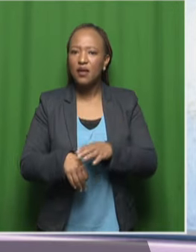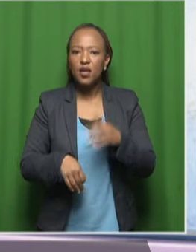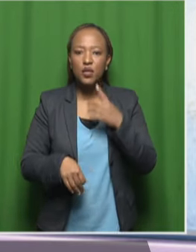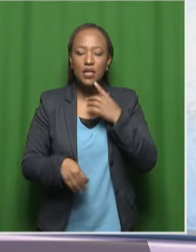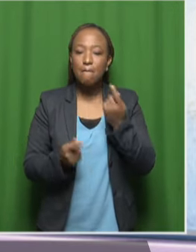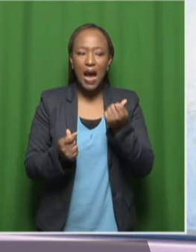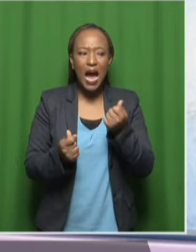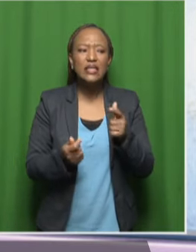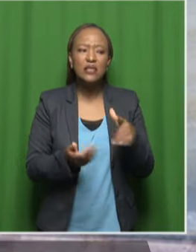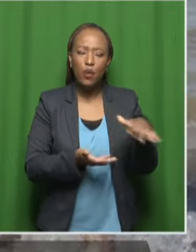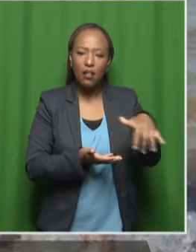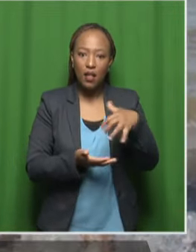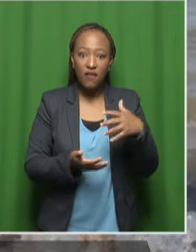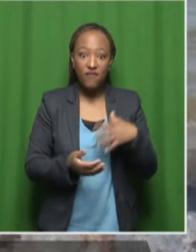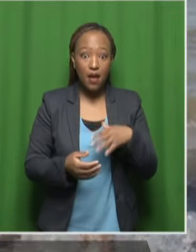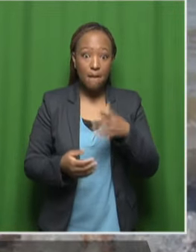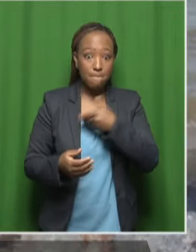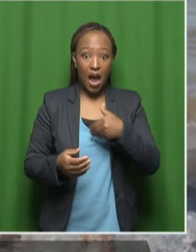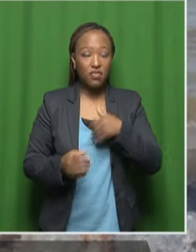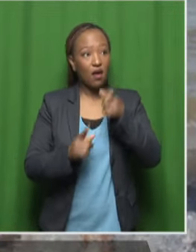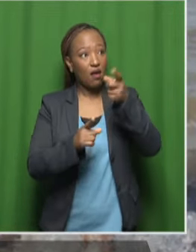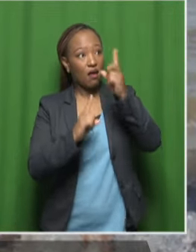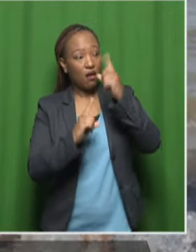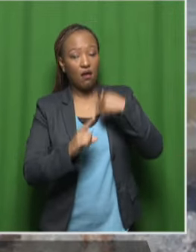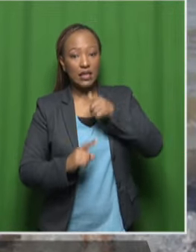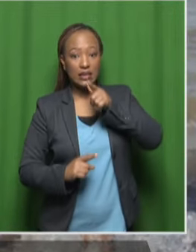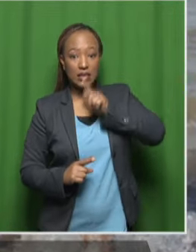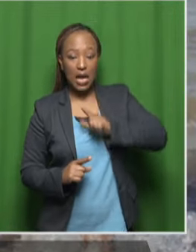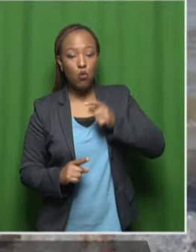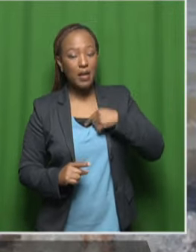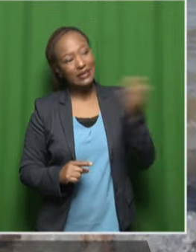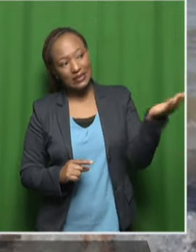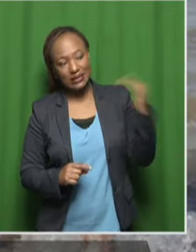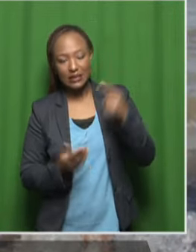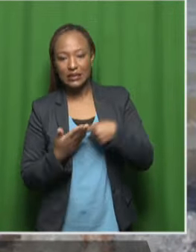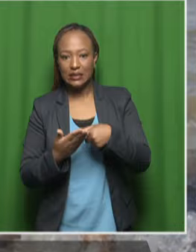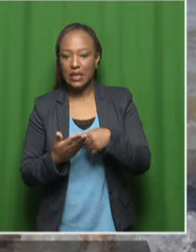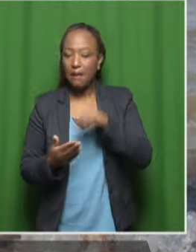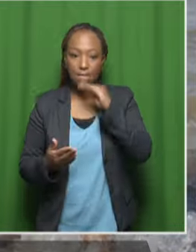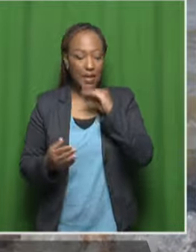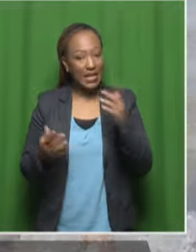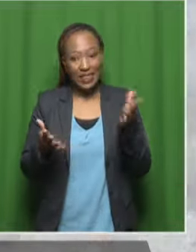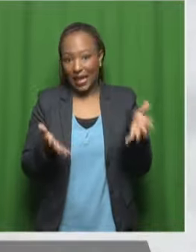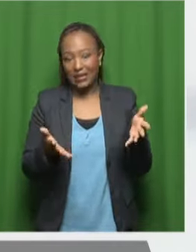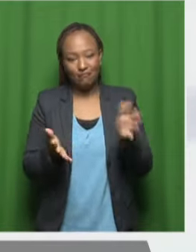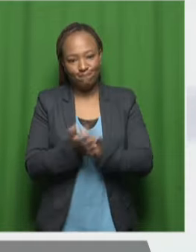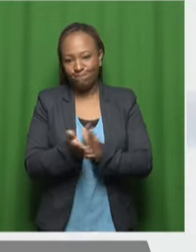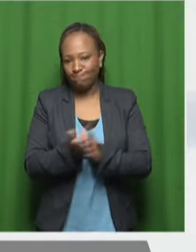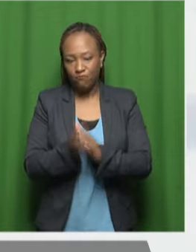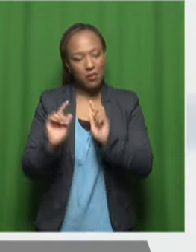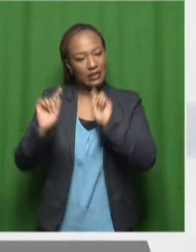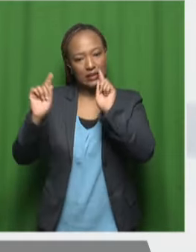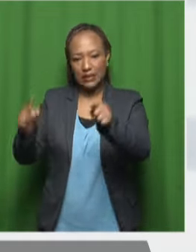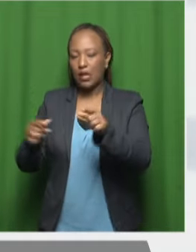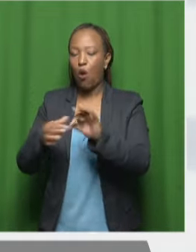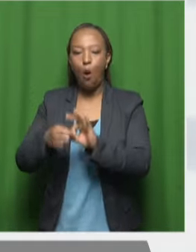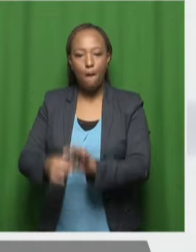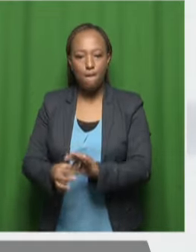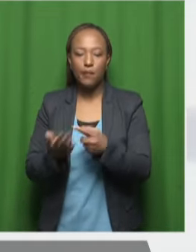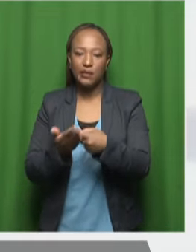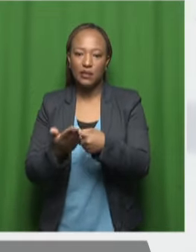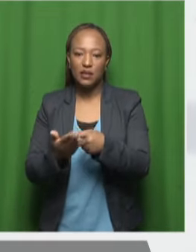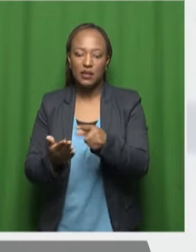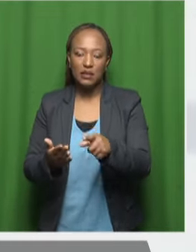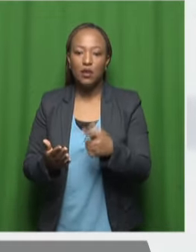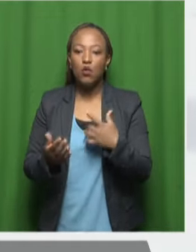money together and get there. If my mother says there's something that needs to be discussed, it means just that. Yes. go and discuss. Guys, let's get